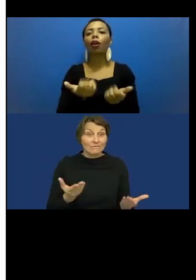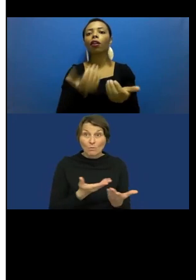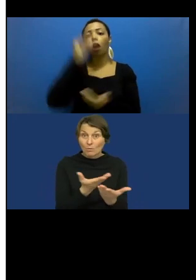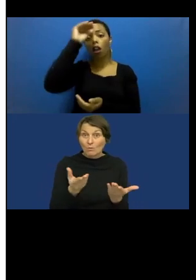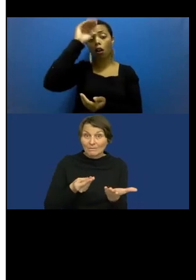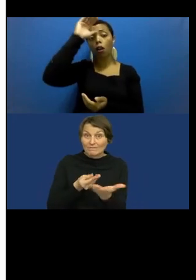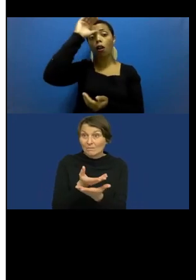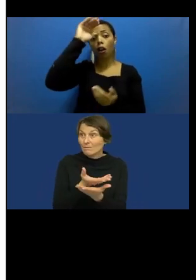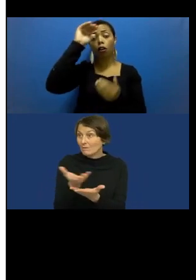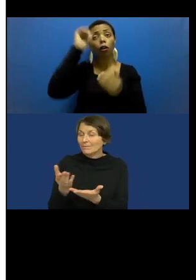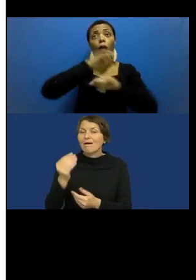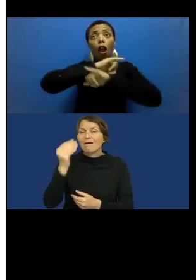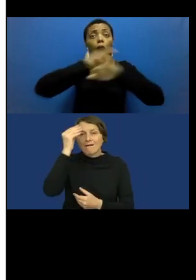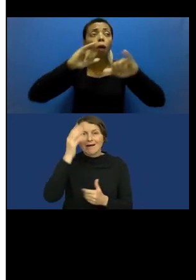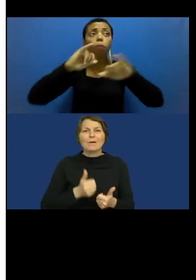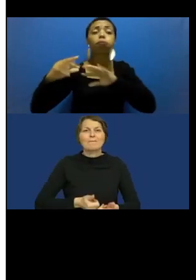level.